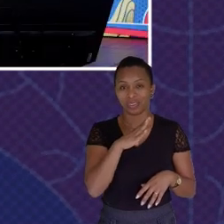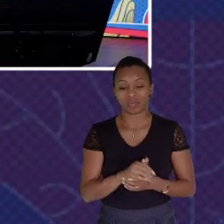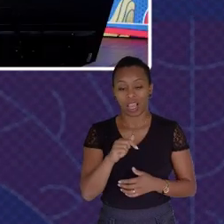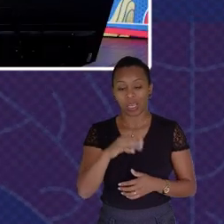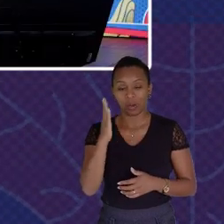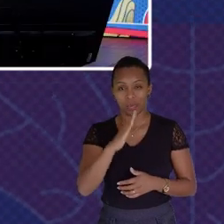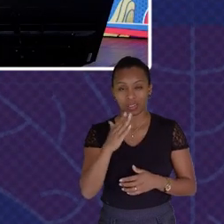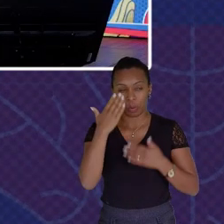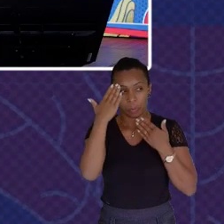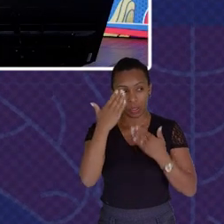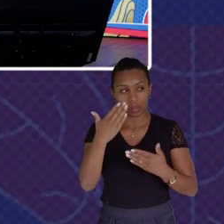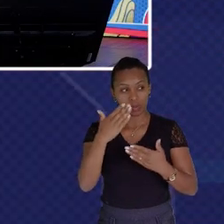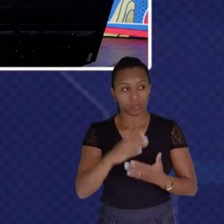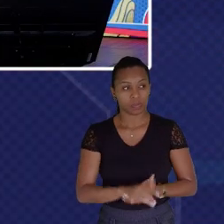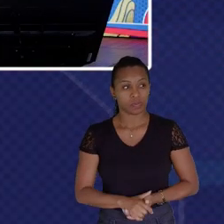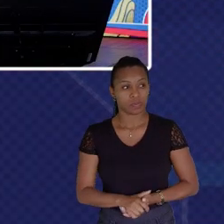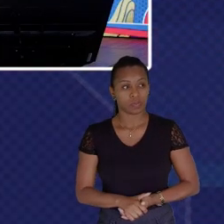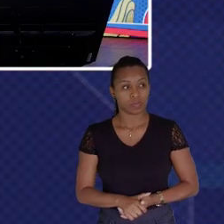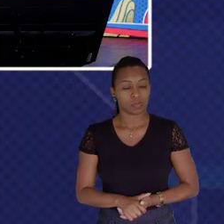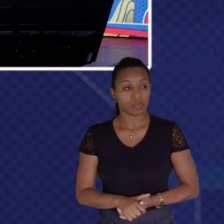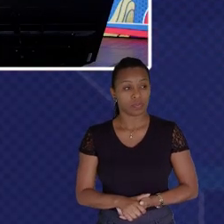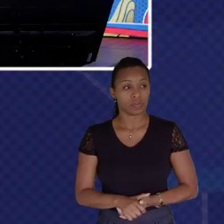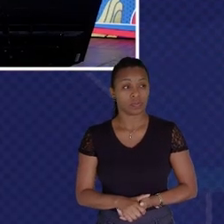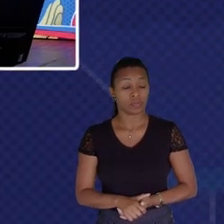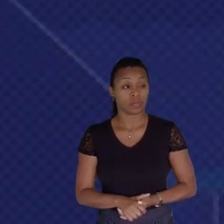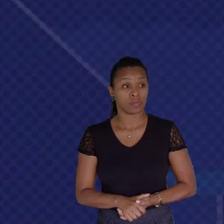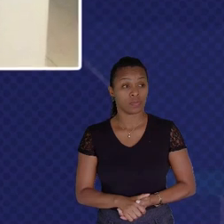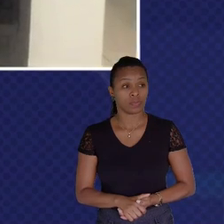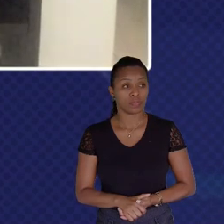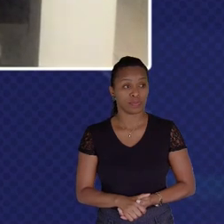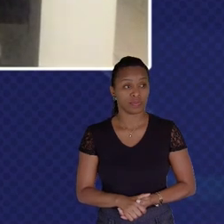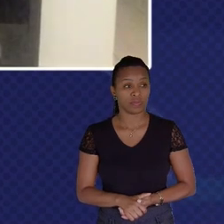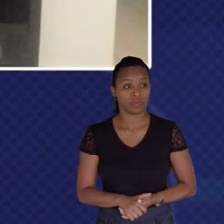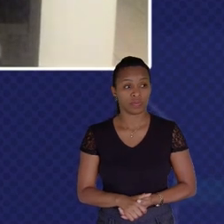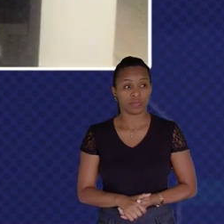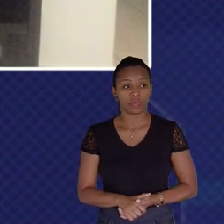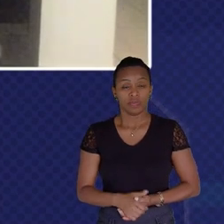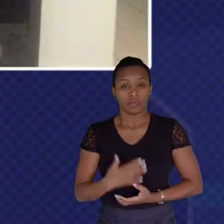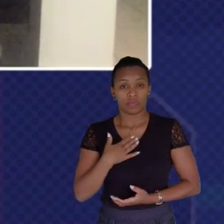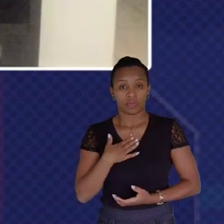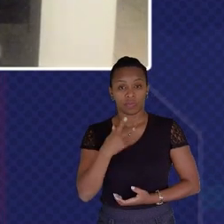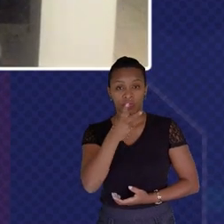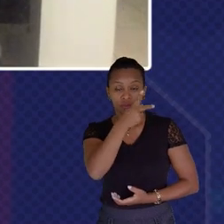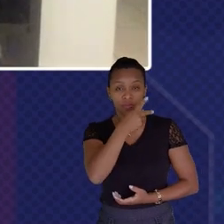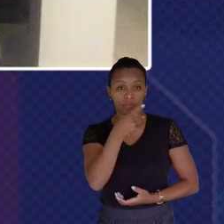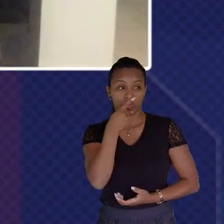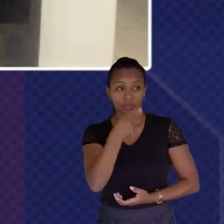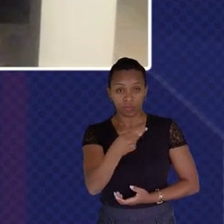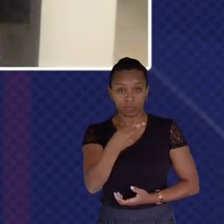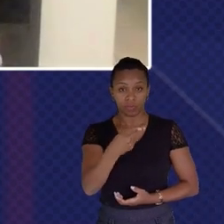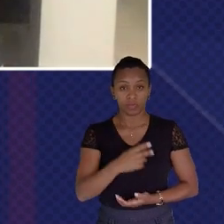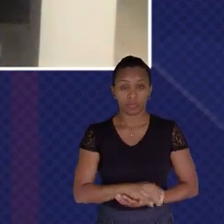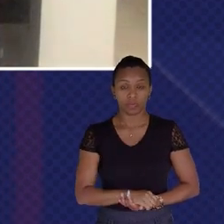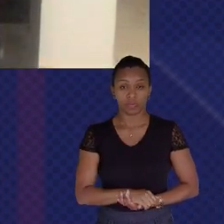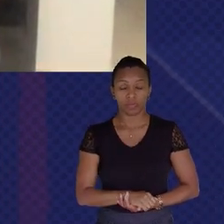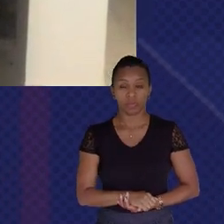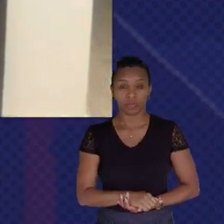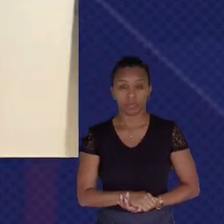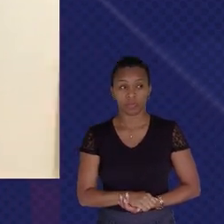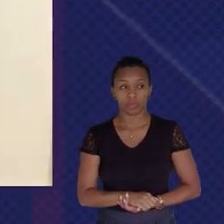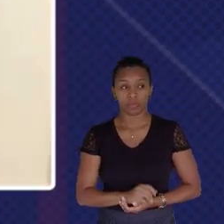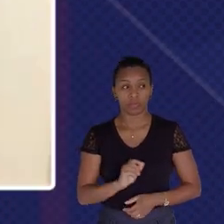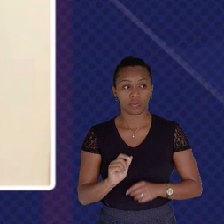I Think For Me I Would Say What Is Holding Us Back Is